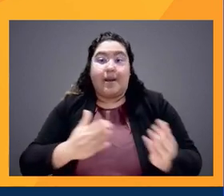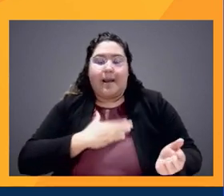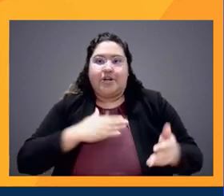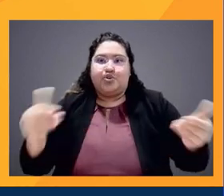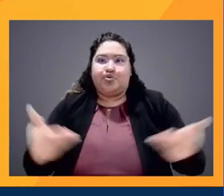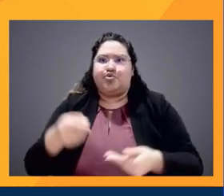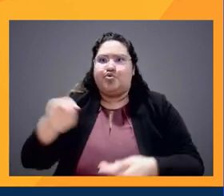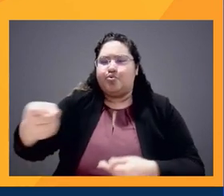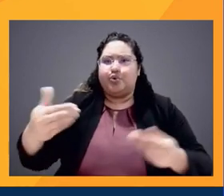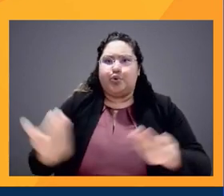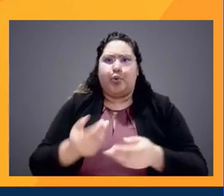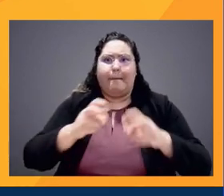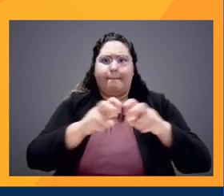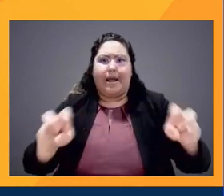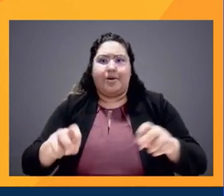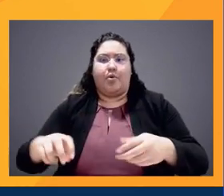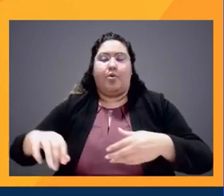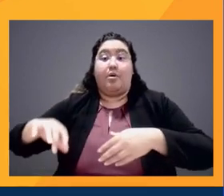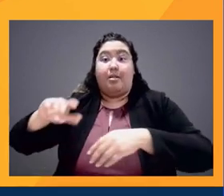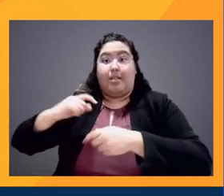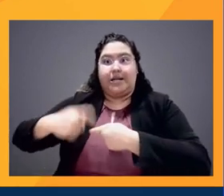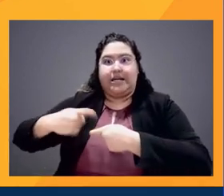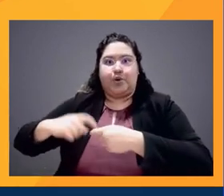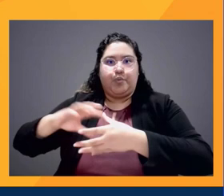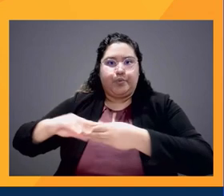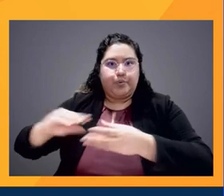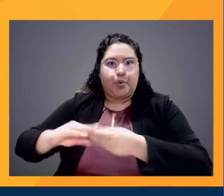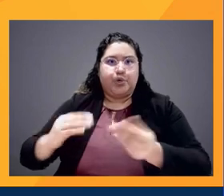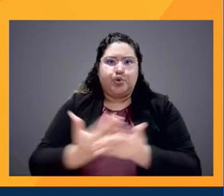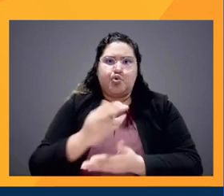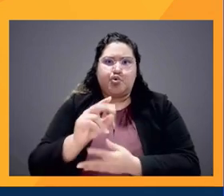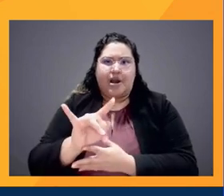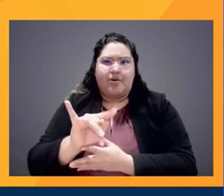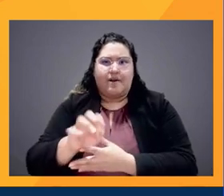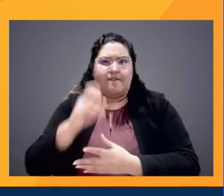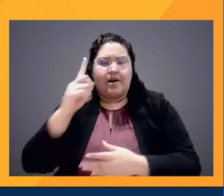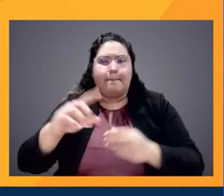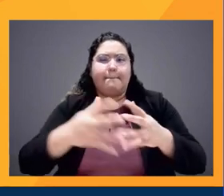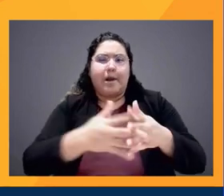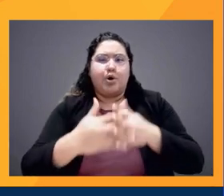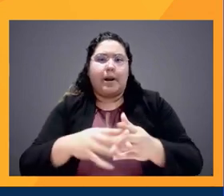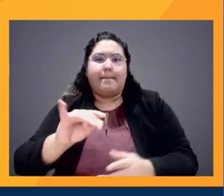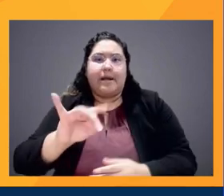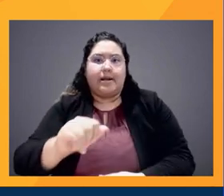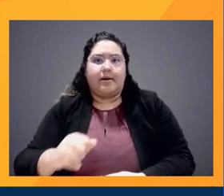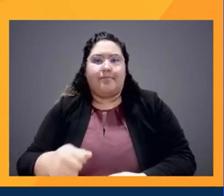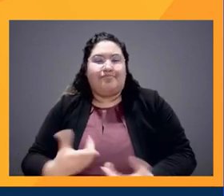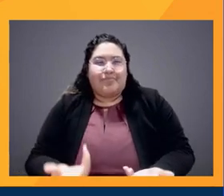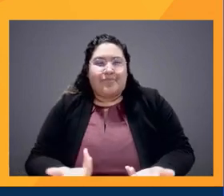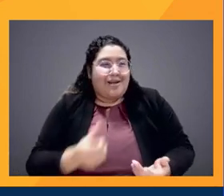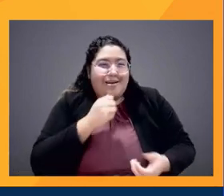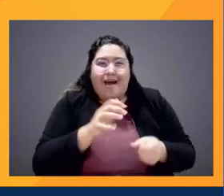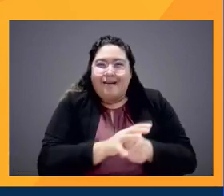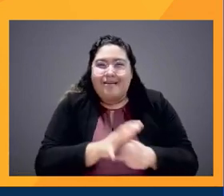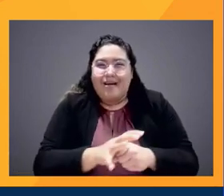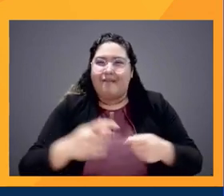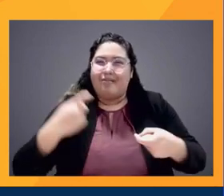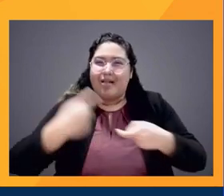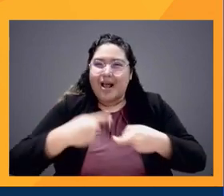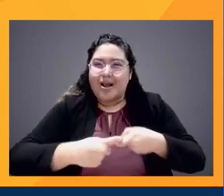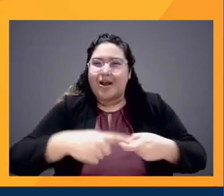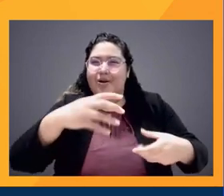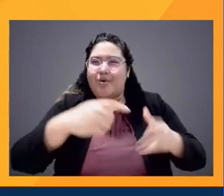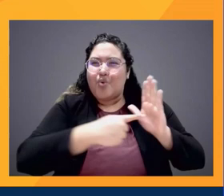Narratives in American Media. I view the lack of Latino representation in media and film as a fundamental issue for our community.